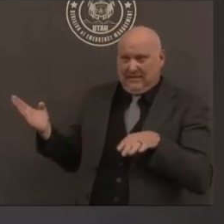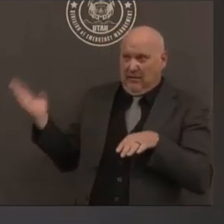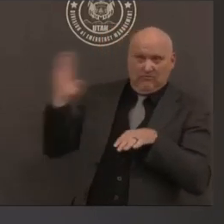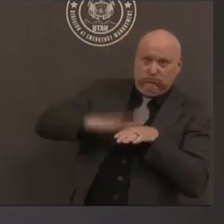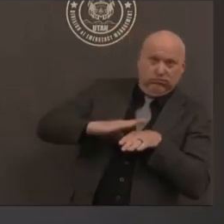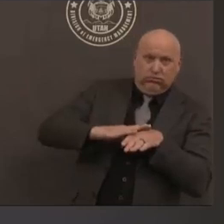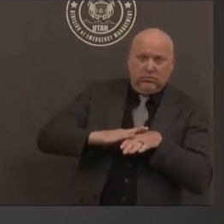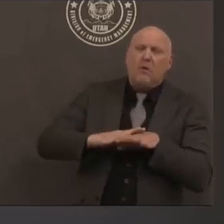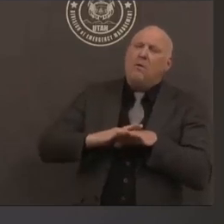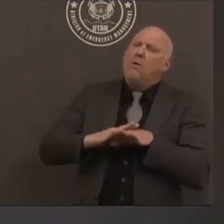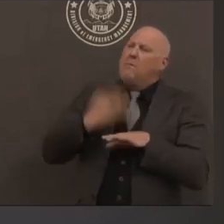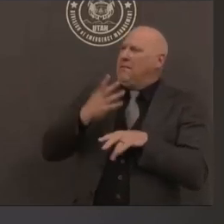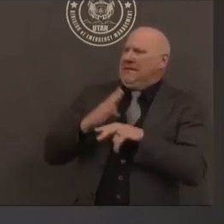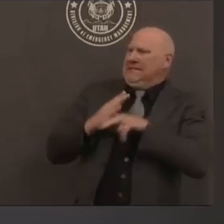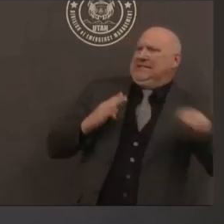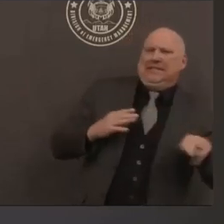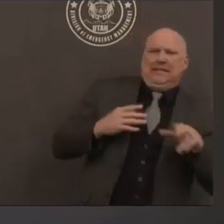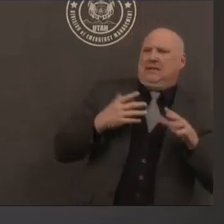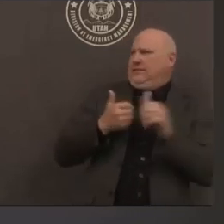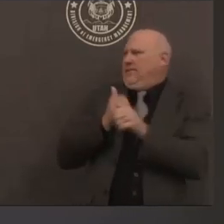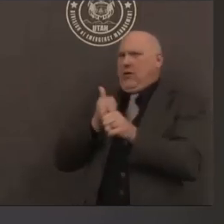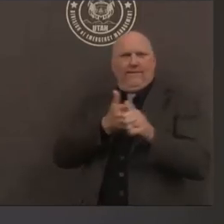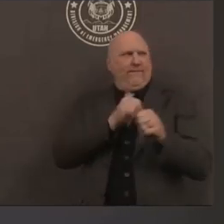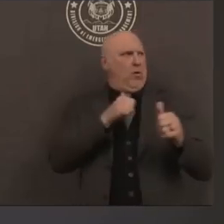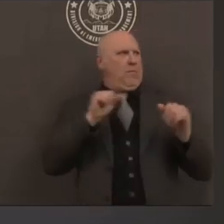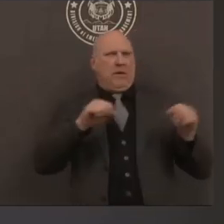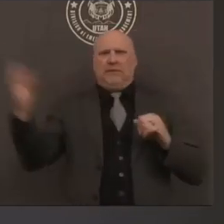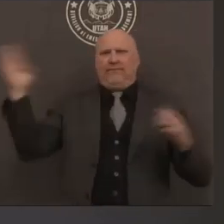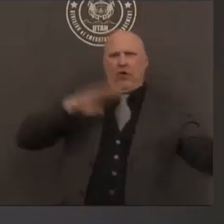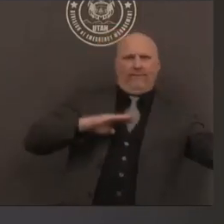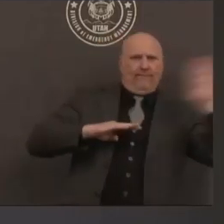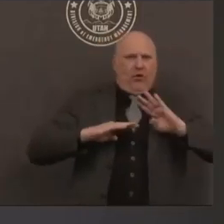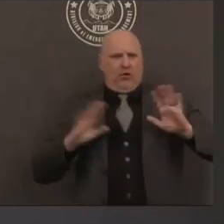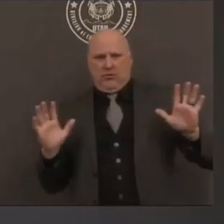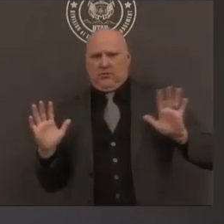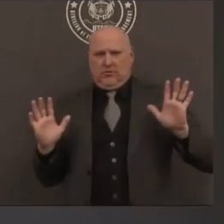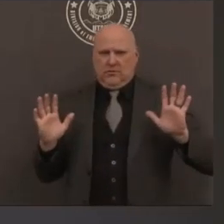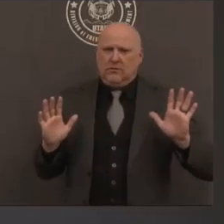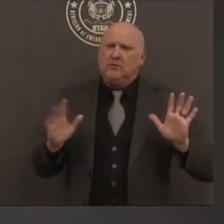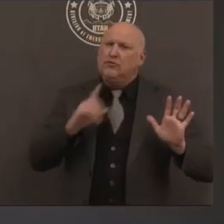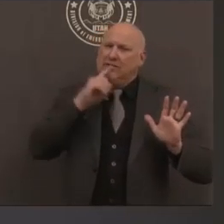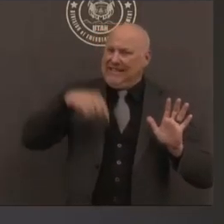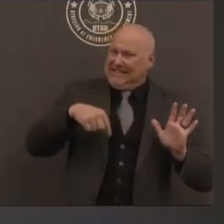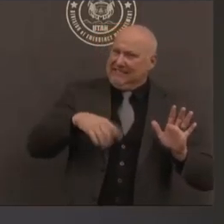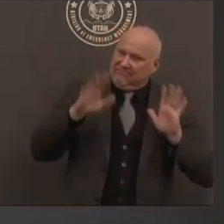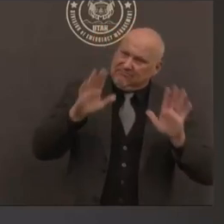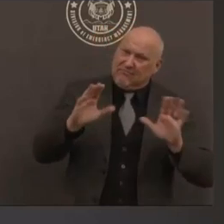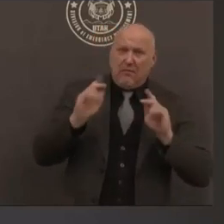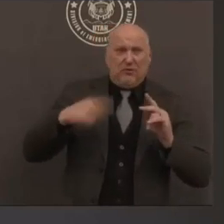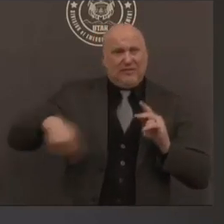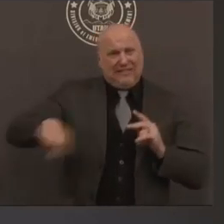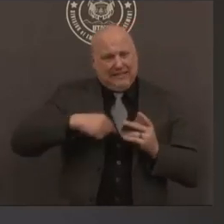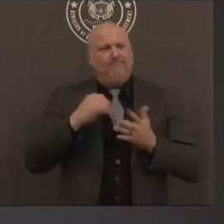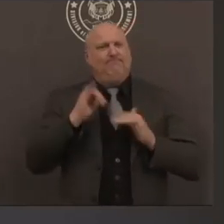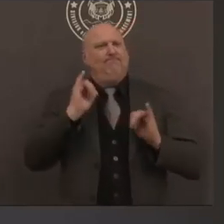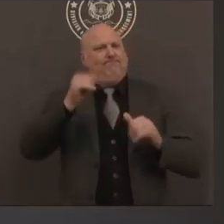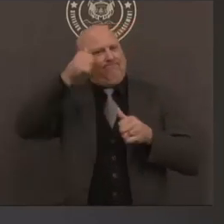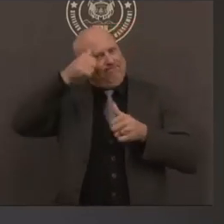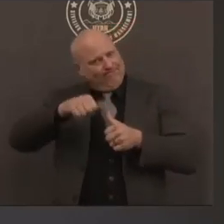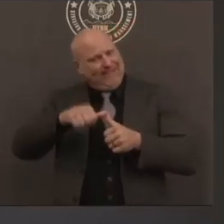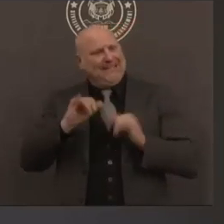so we just thought that this would be a great opportunity to remind everybody about the shakeout drill and yes we are